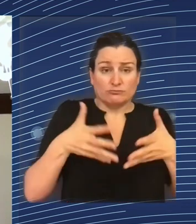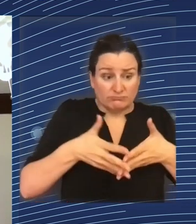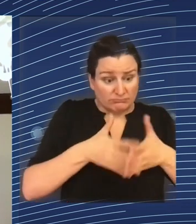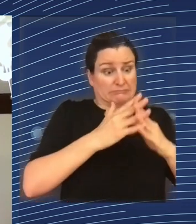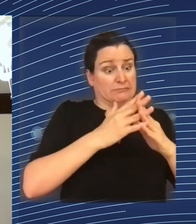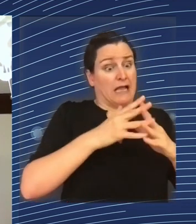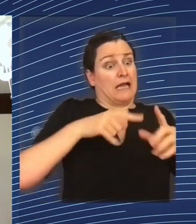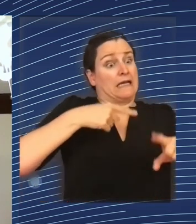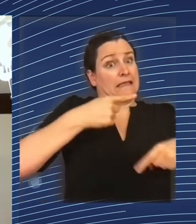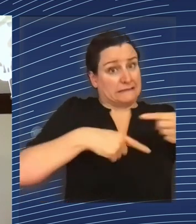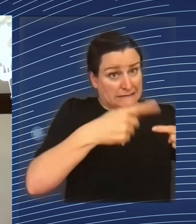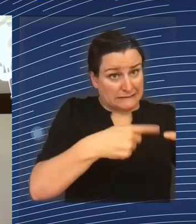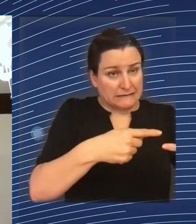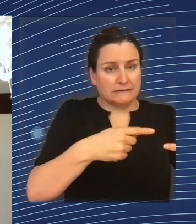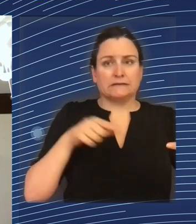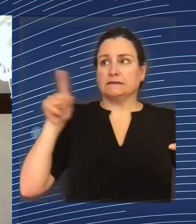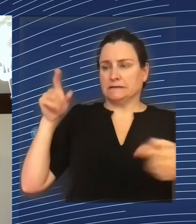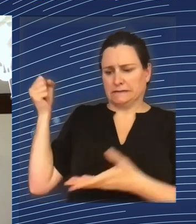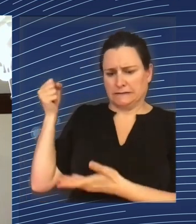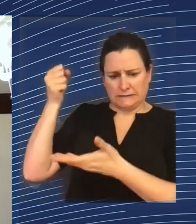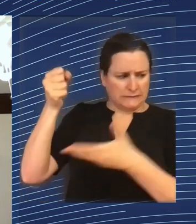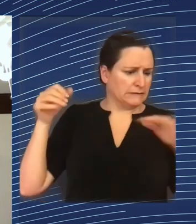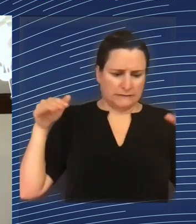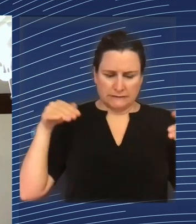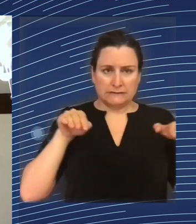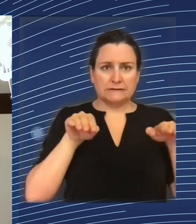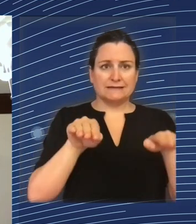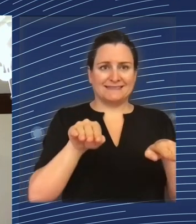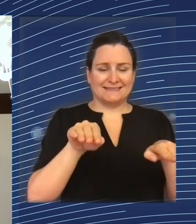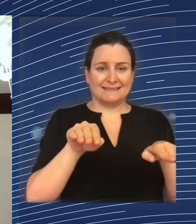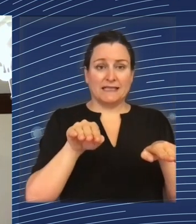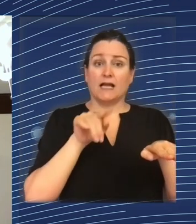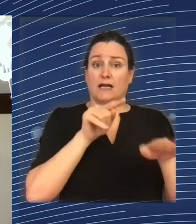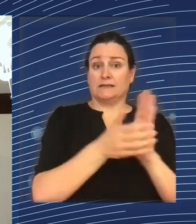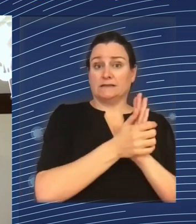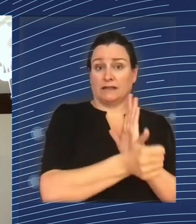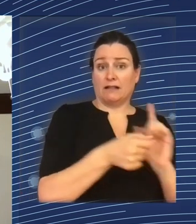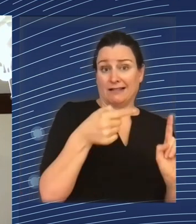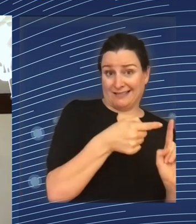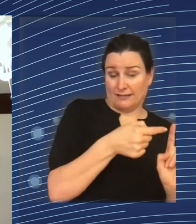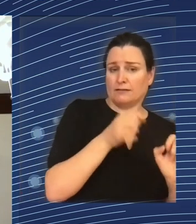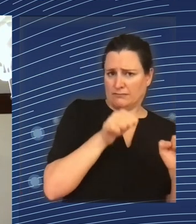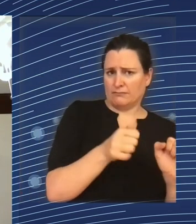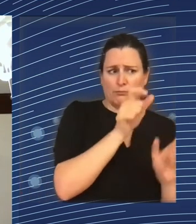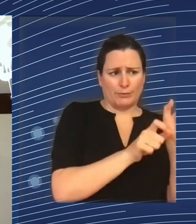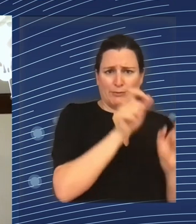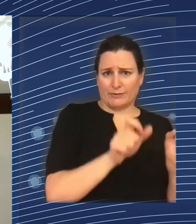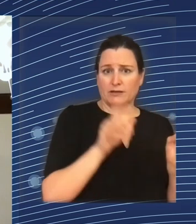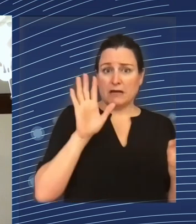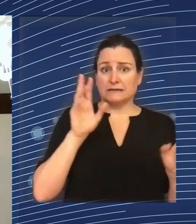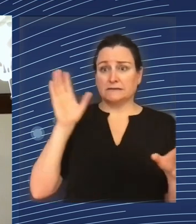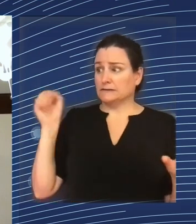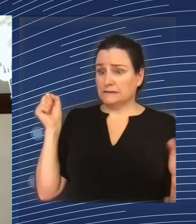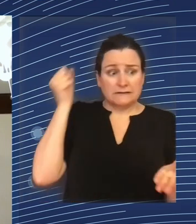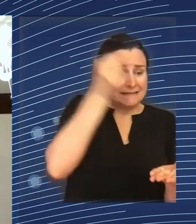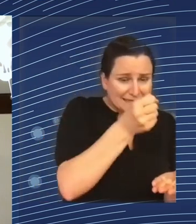everything has to work at the same time. So you need people with skills, but those people with skills also need to be able to get finance to build their